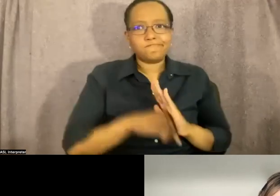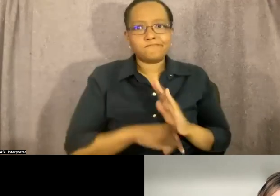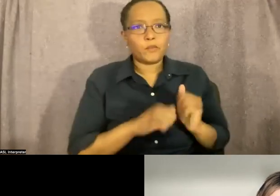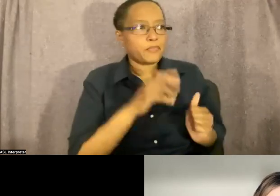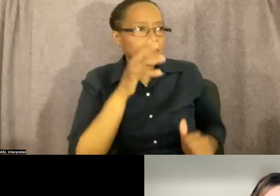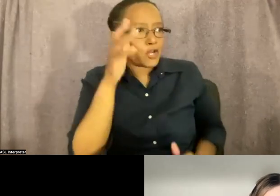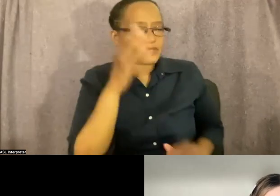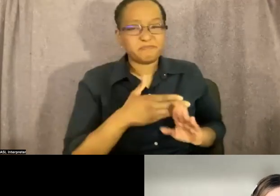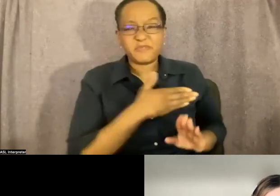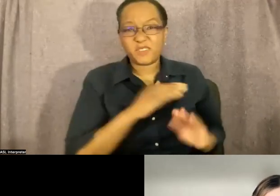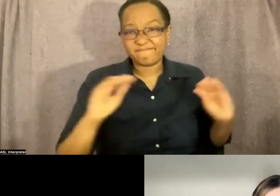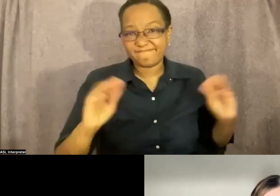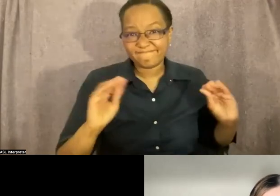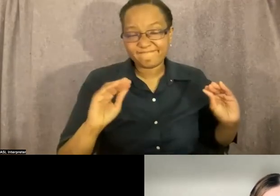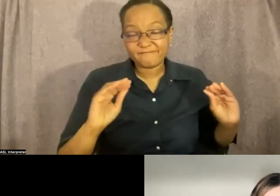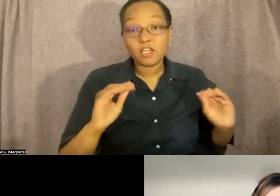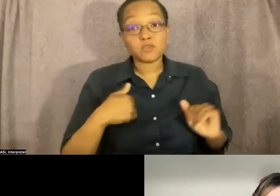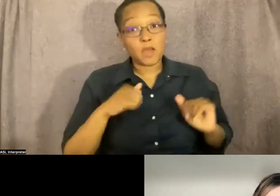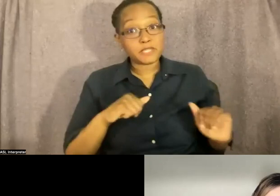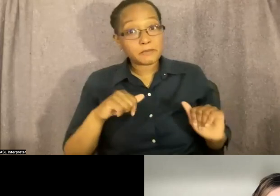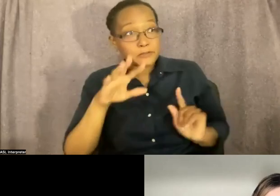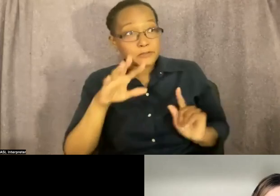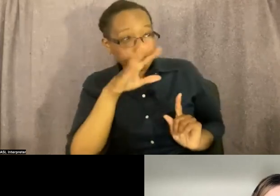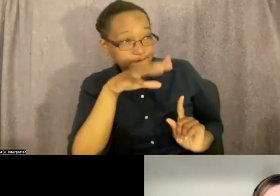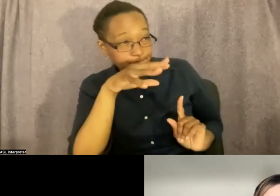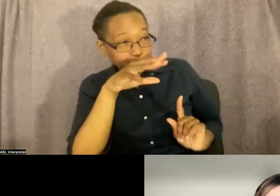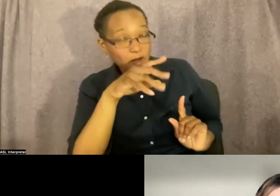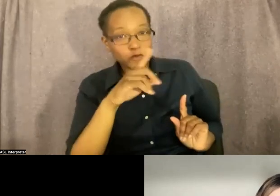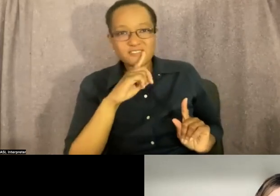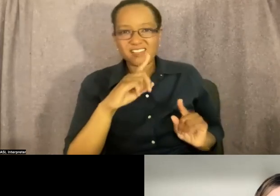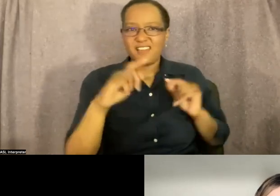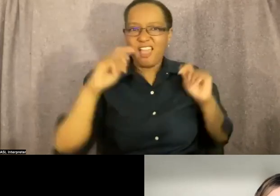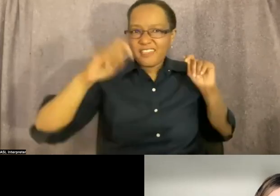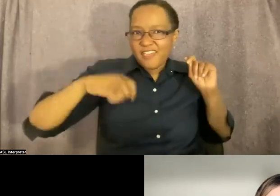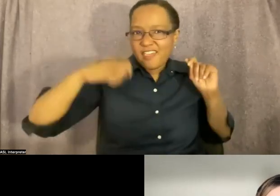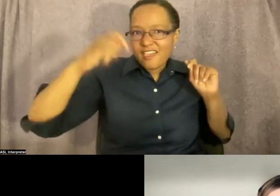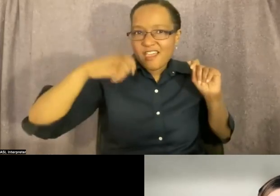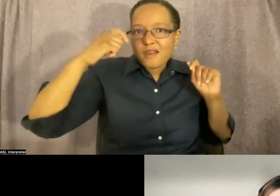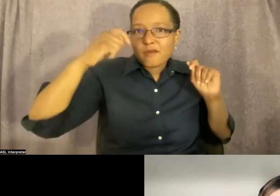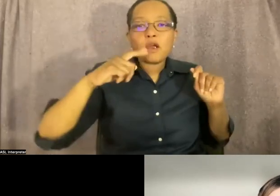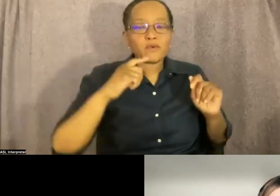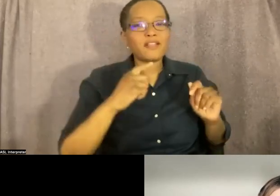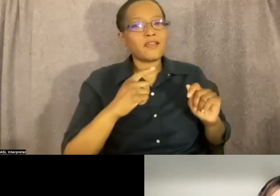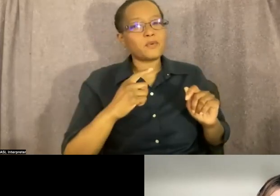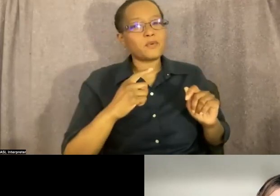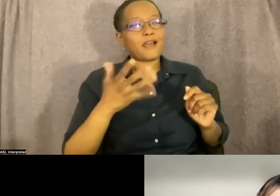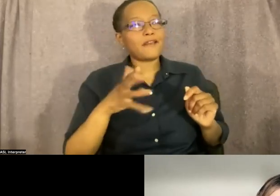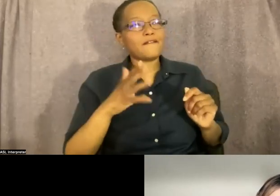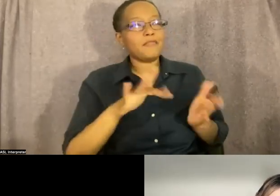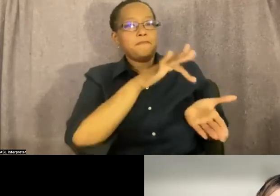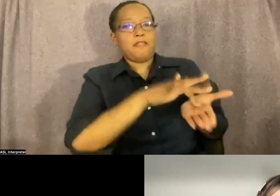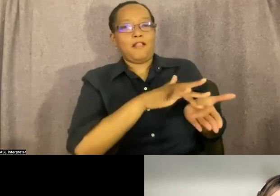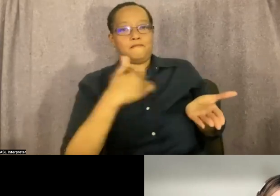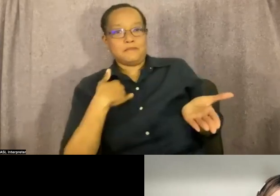being able to film it, the camera really served as a mediator to between me and my dad, that they were